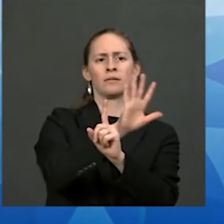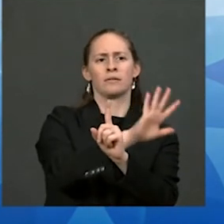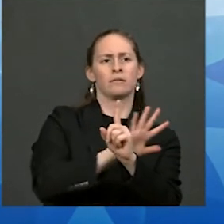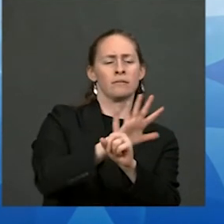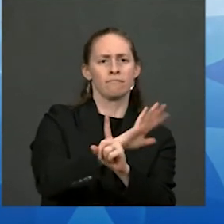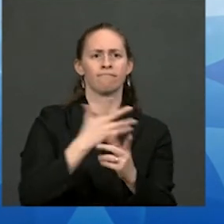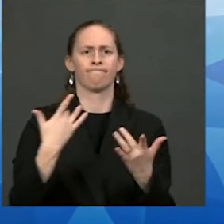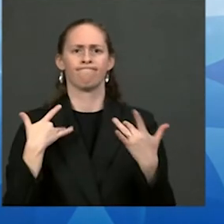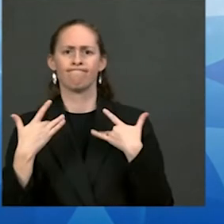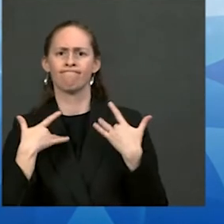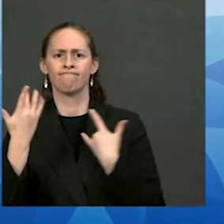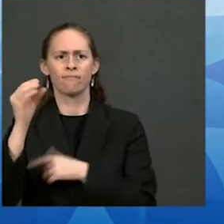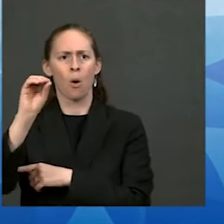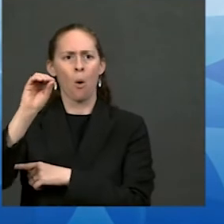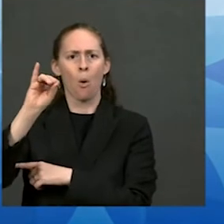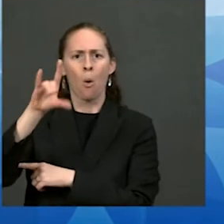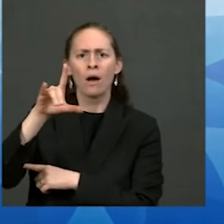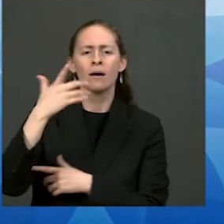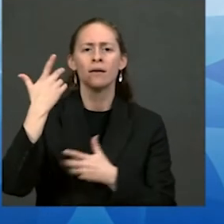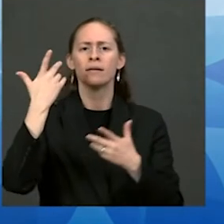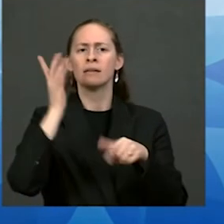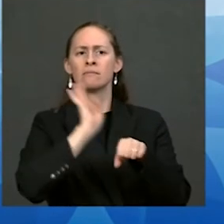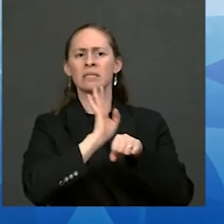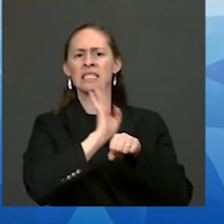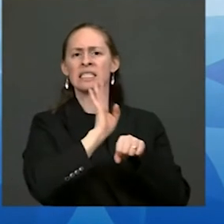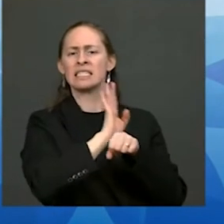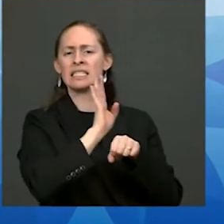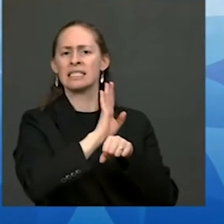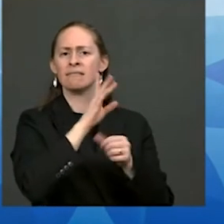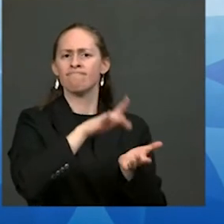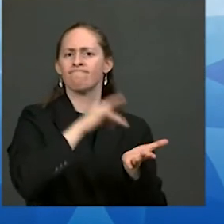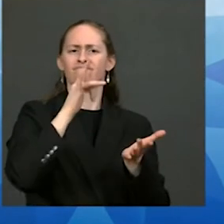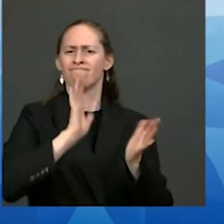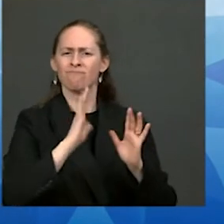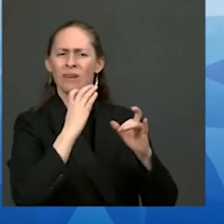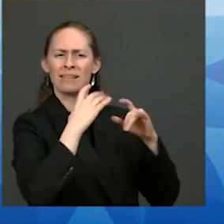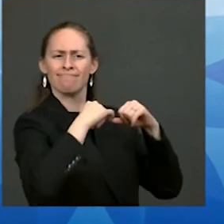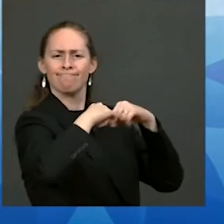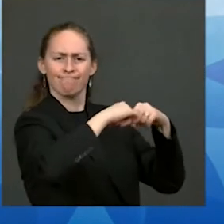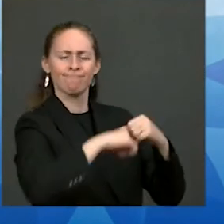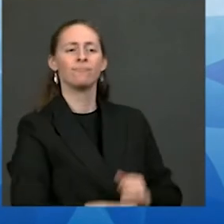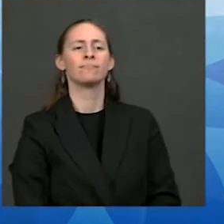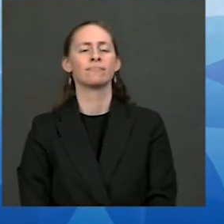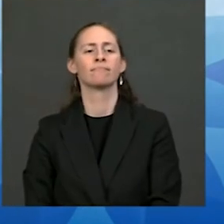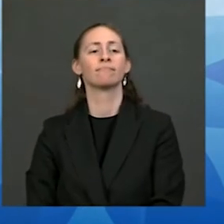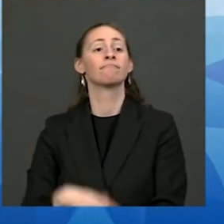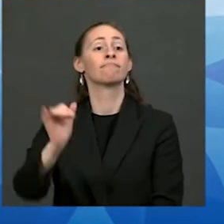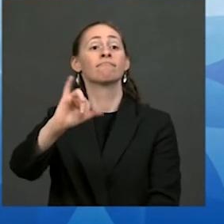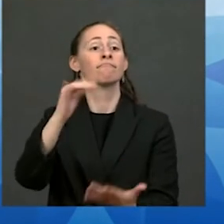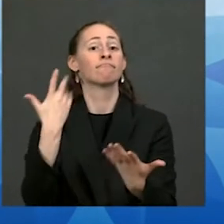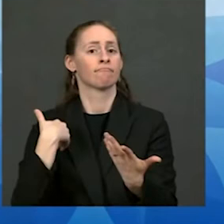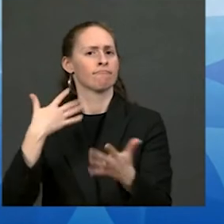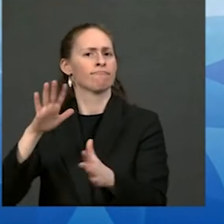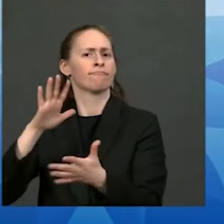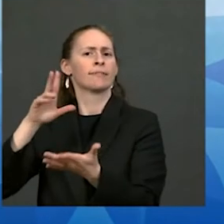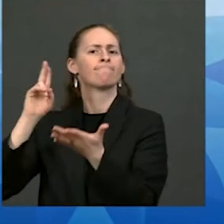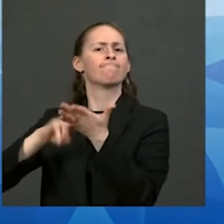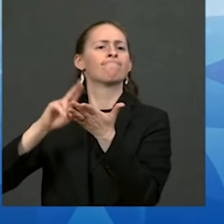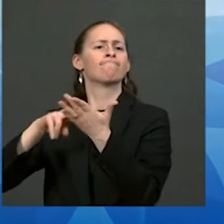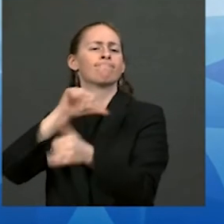fifth I'm about to sign an executive order in a moment addressing the crisis of violence against Native Americans